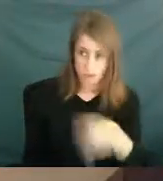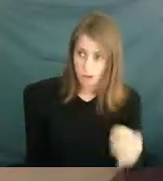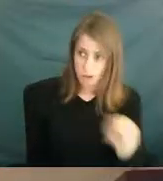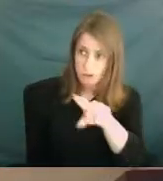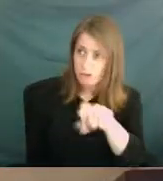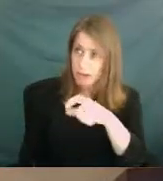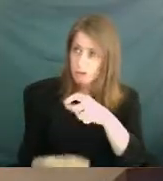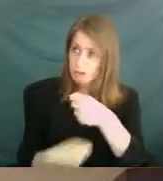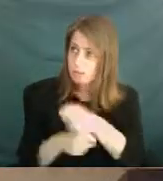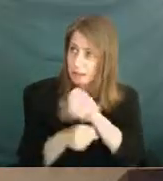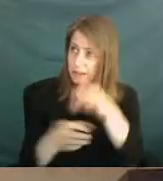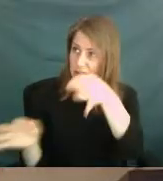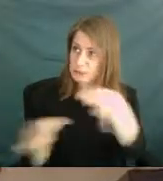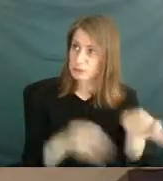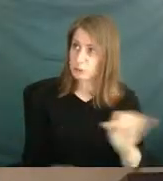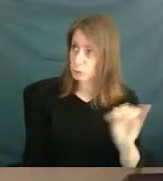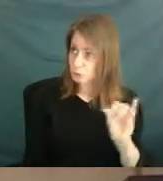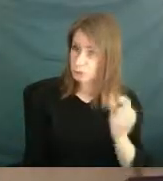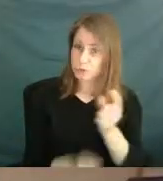you have to make?